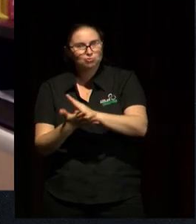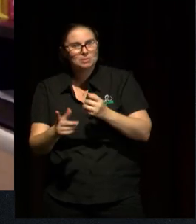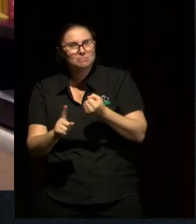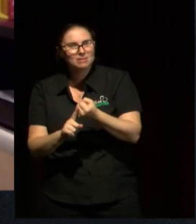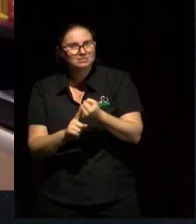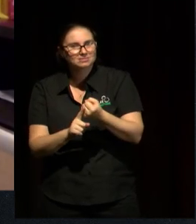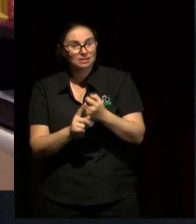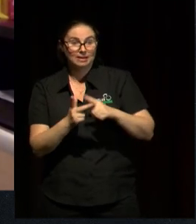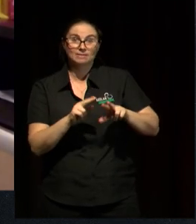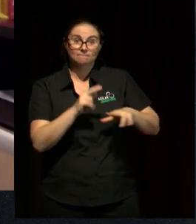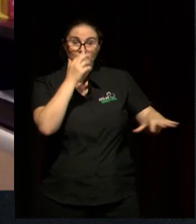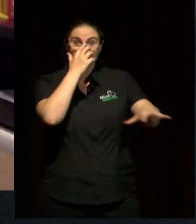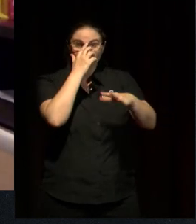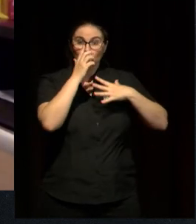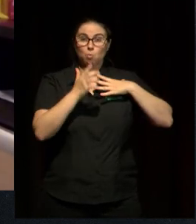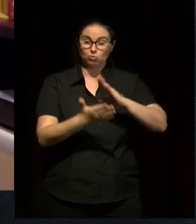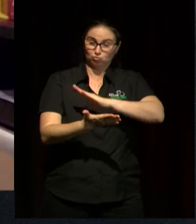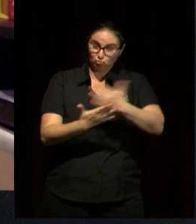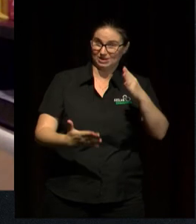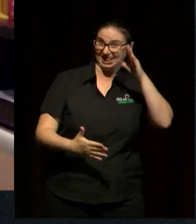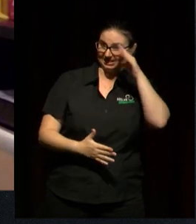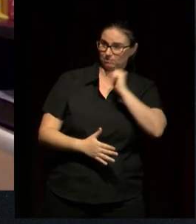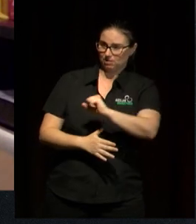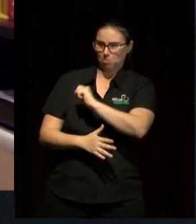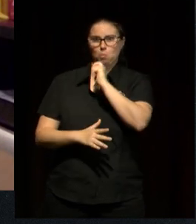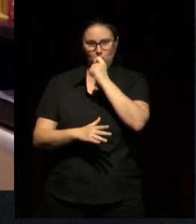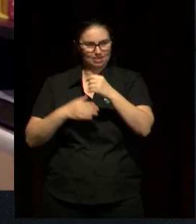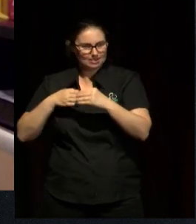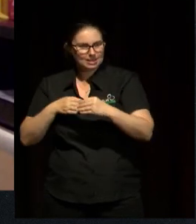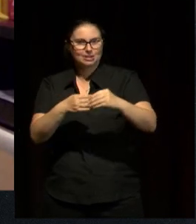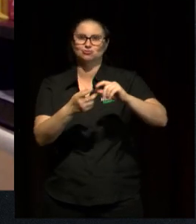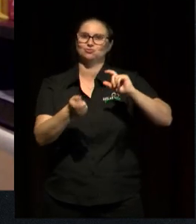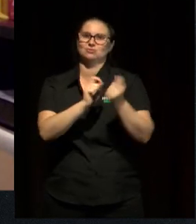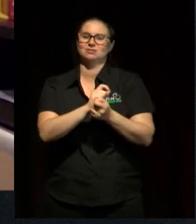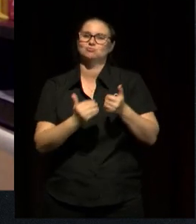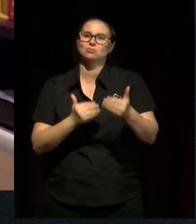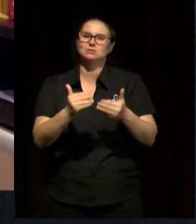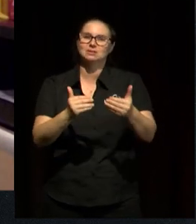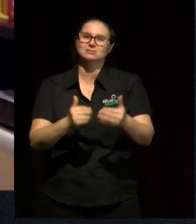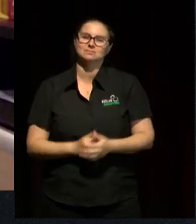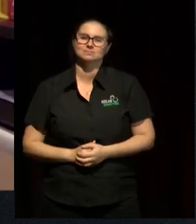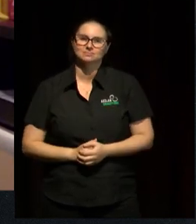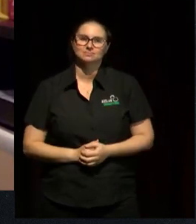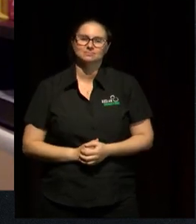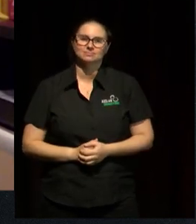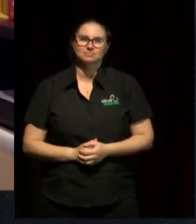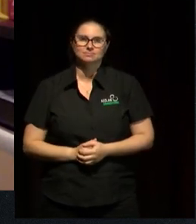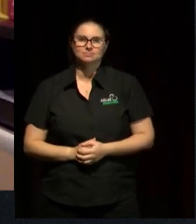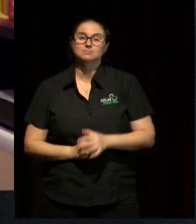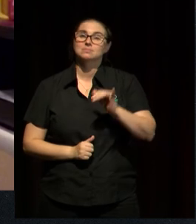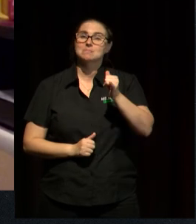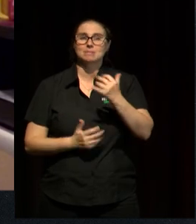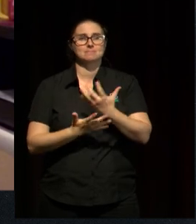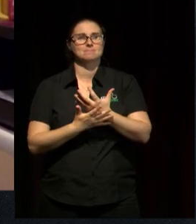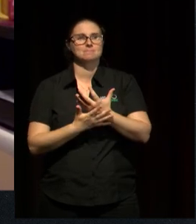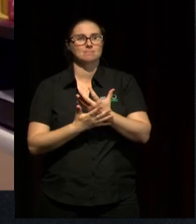will allow children to drive these processes. It's like, I guess the equivalent would be, you know, academics spending a lot of time talking about children